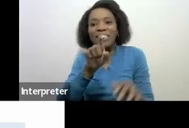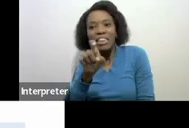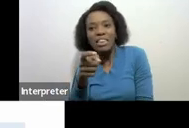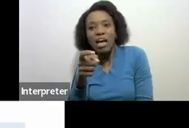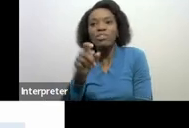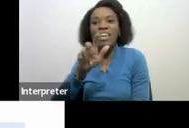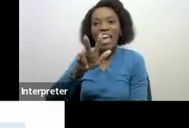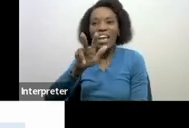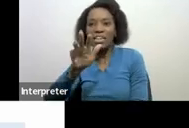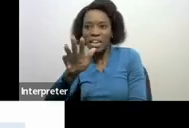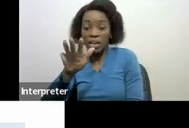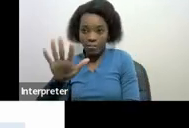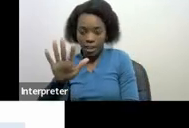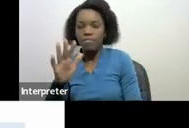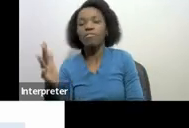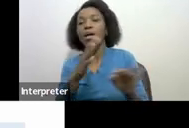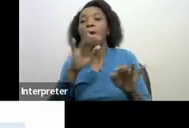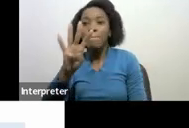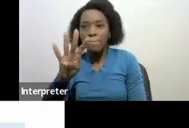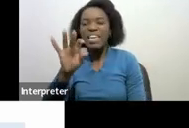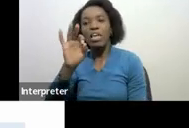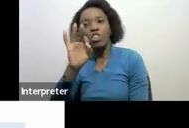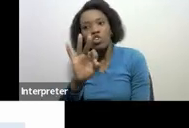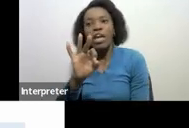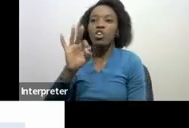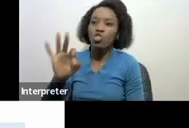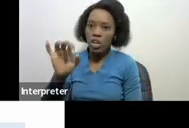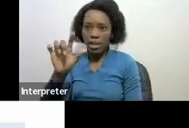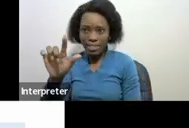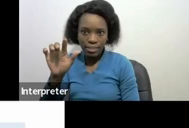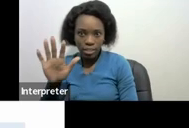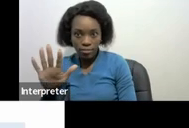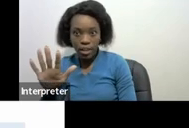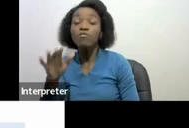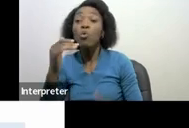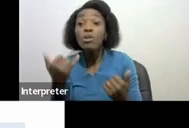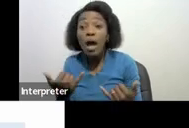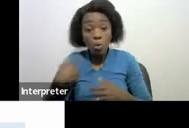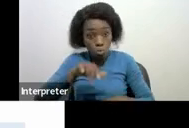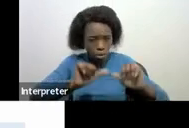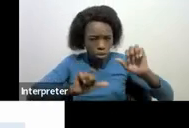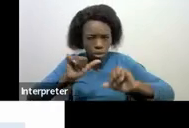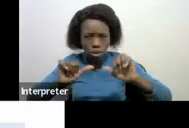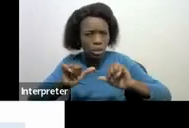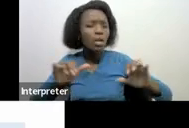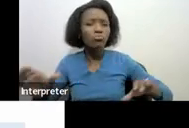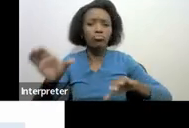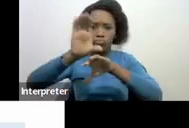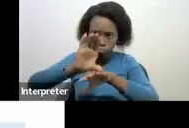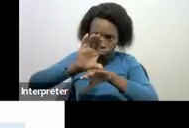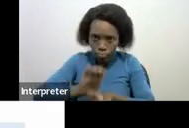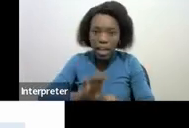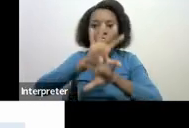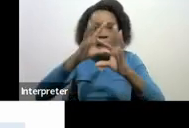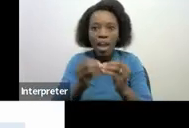from agent B it was $3,375. On the assessment, when we added the two amounts together, it was $62